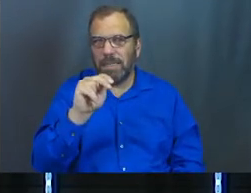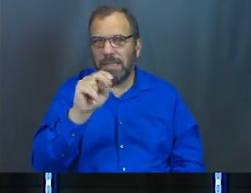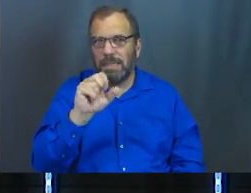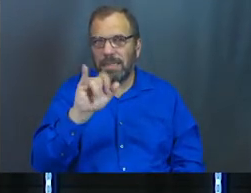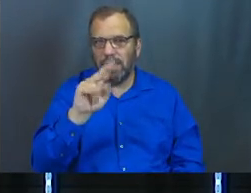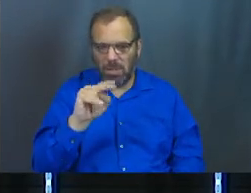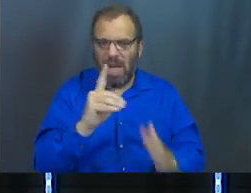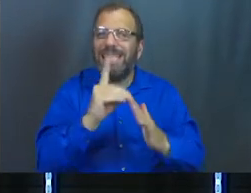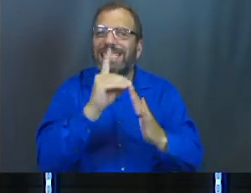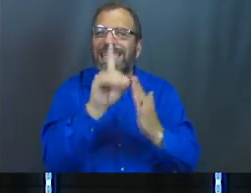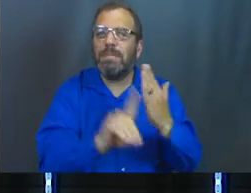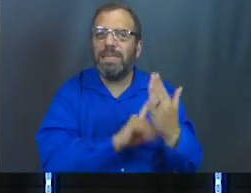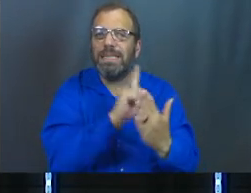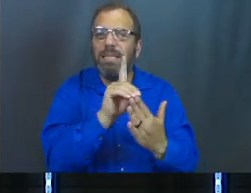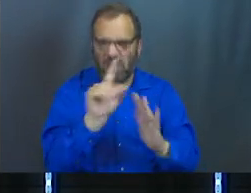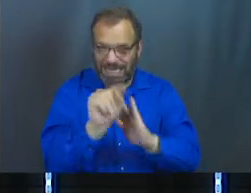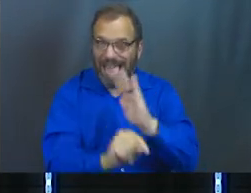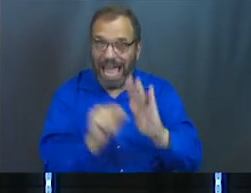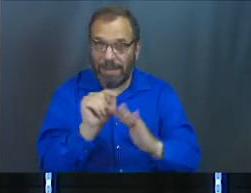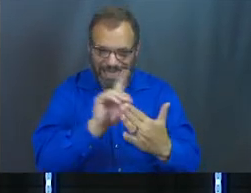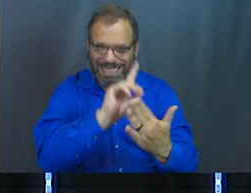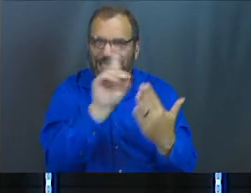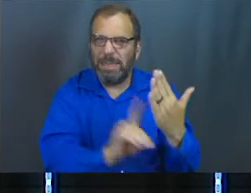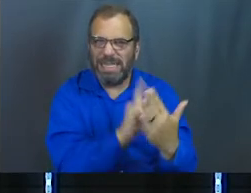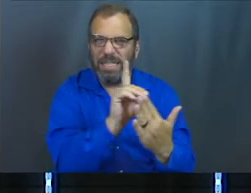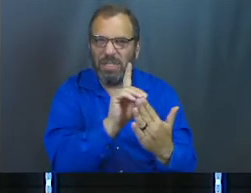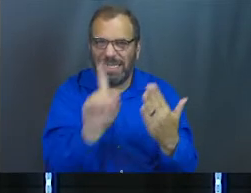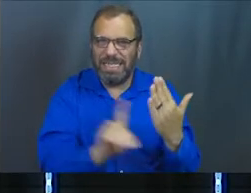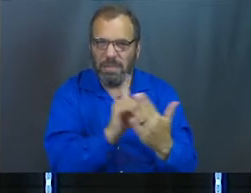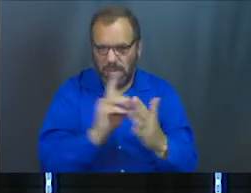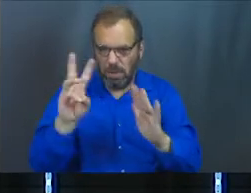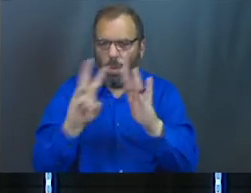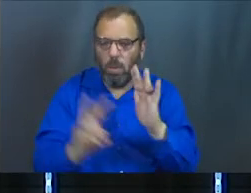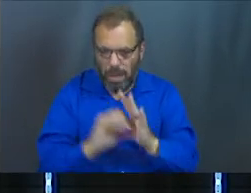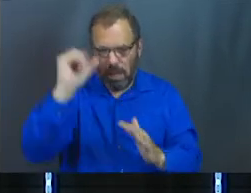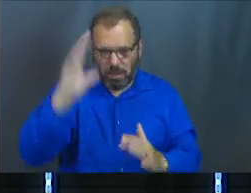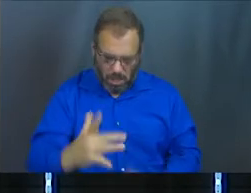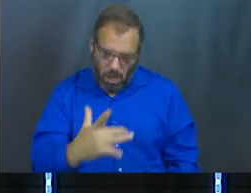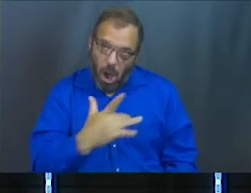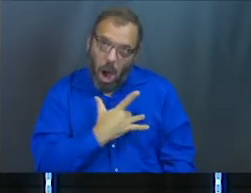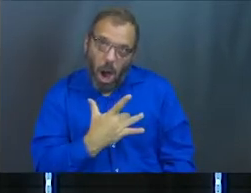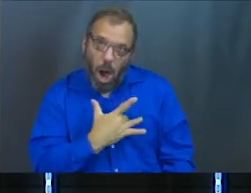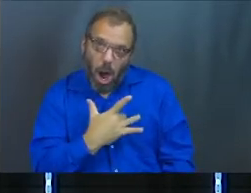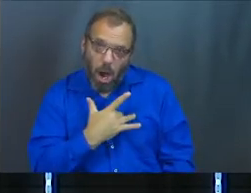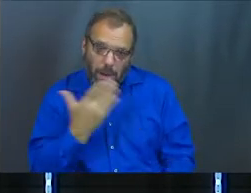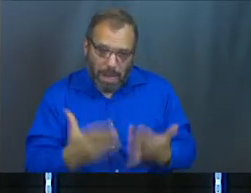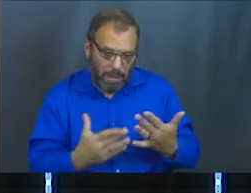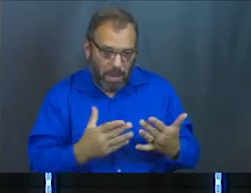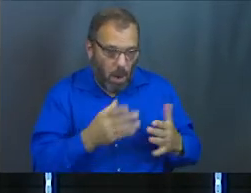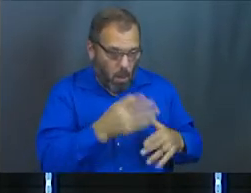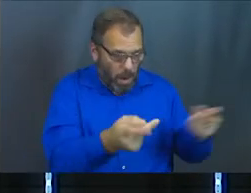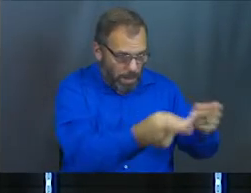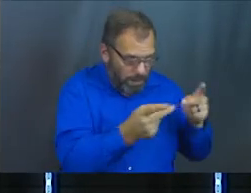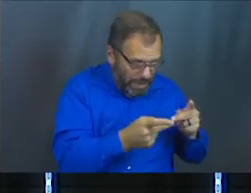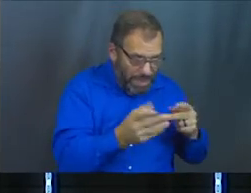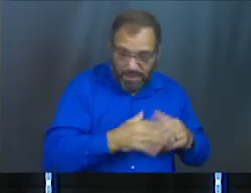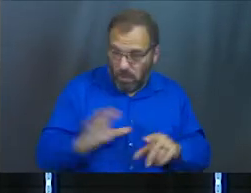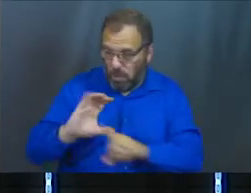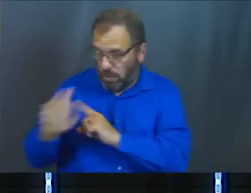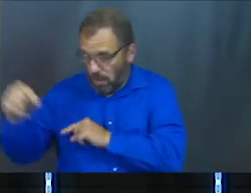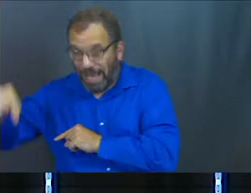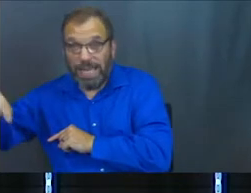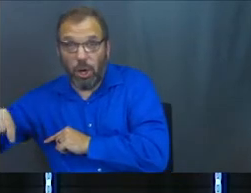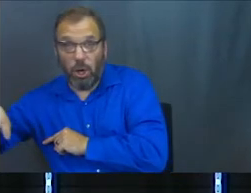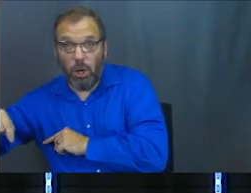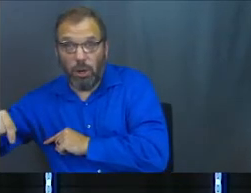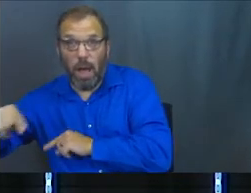The dispositional will of God says this. It says that God's heart may be in one place, even though your circumstances